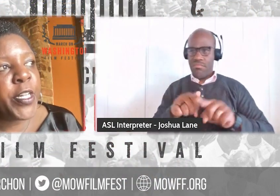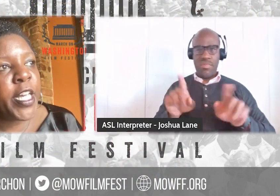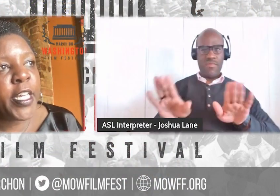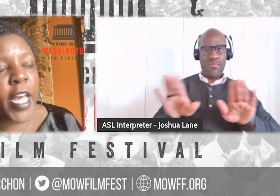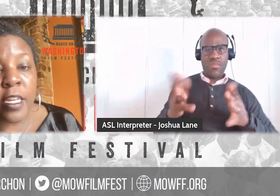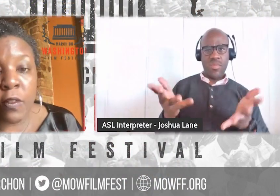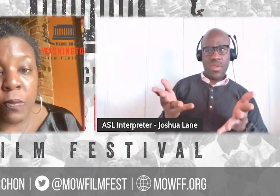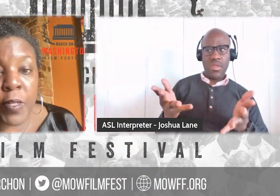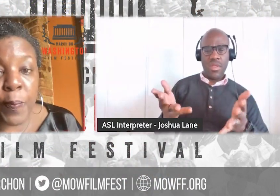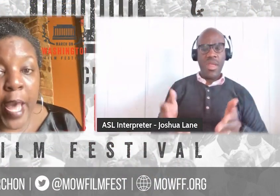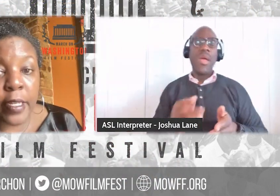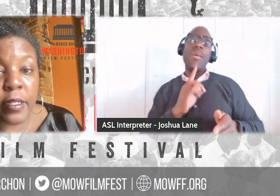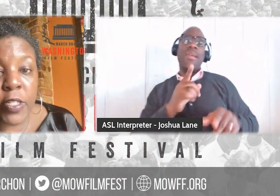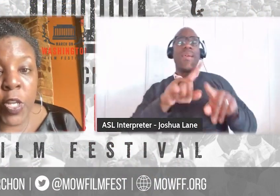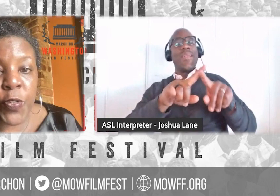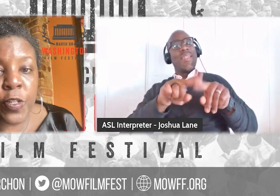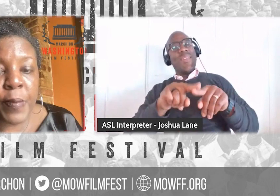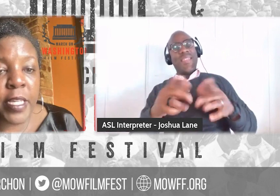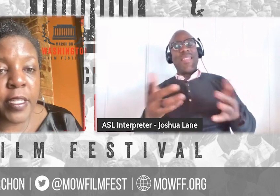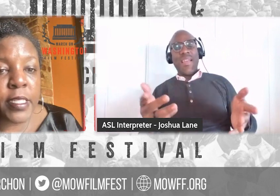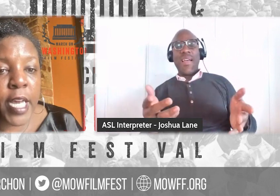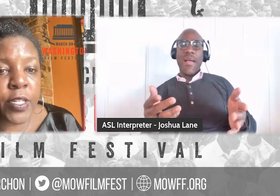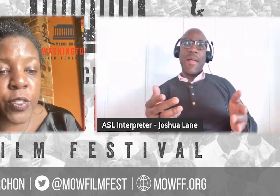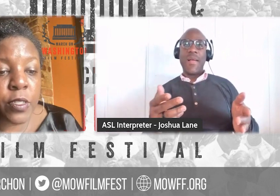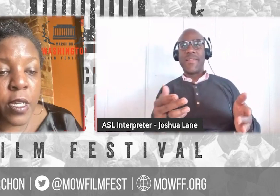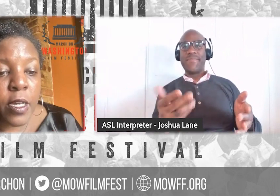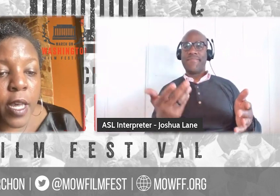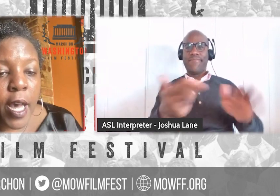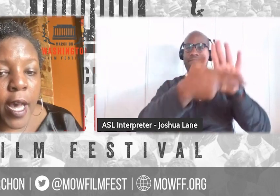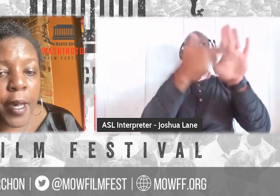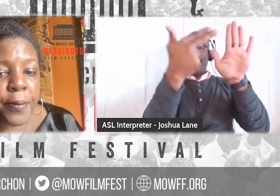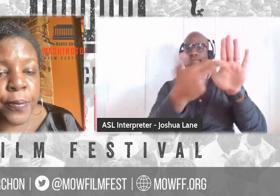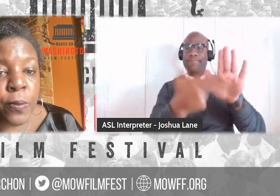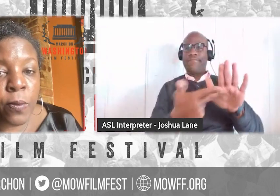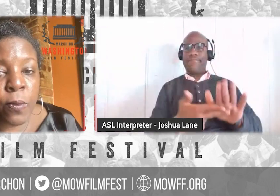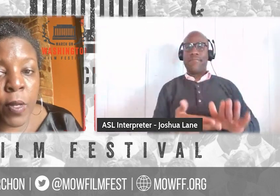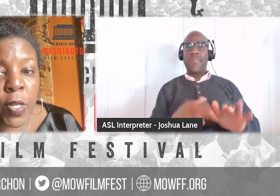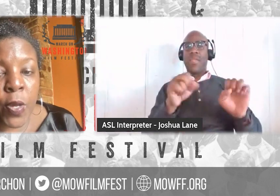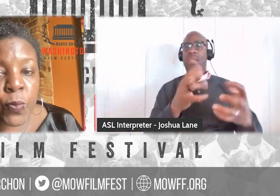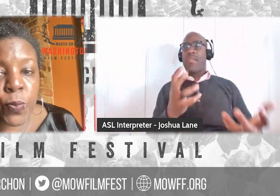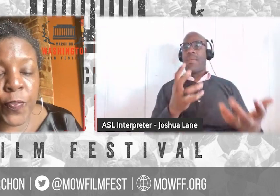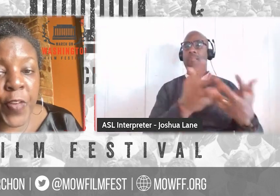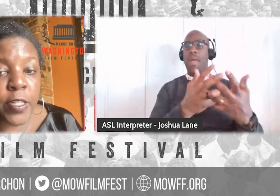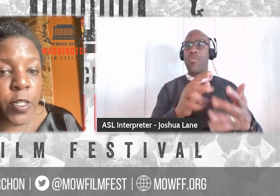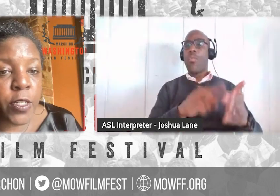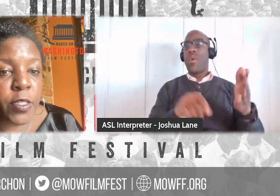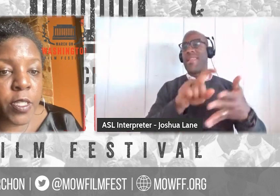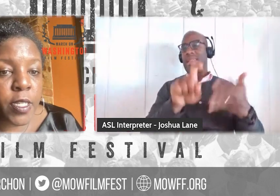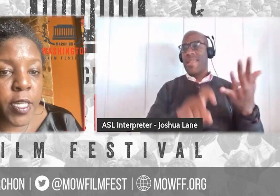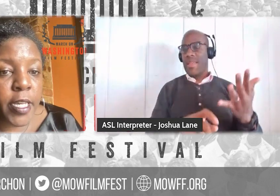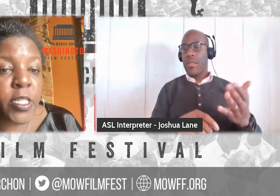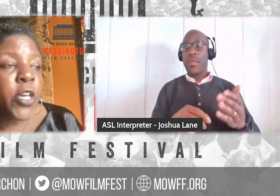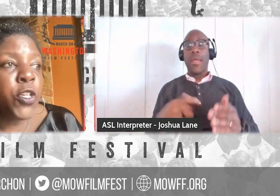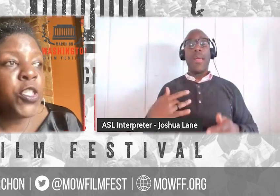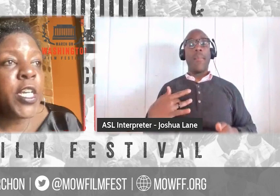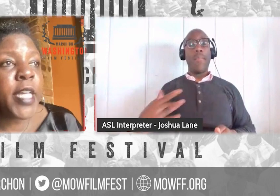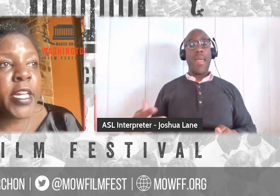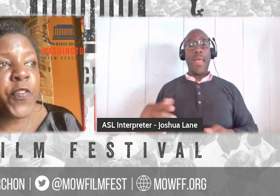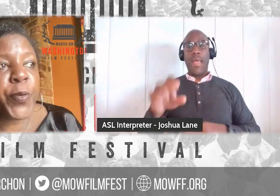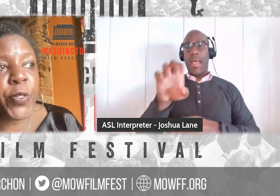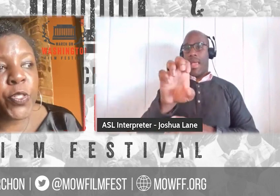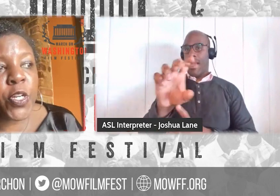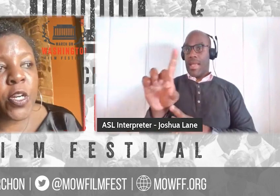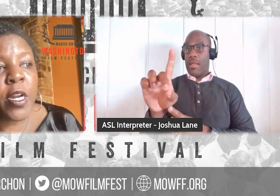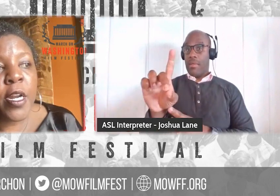it really can depend. You know, you can make these titles, you know, fit to the needs. Usually